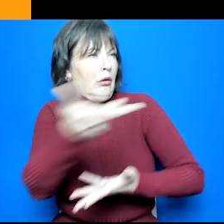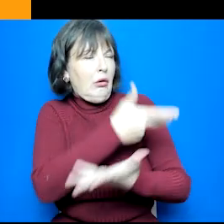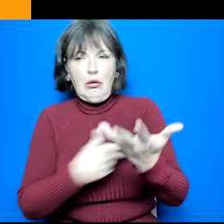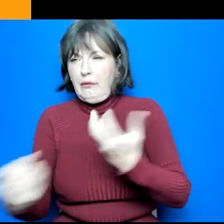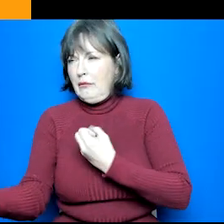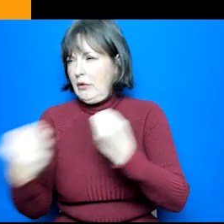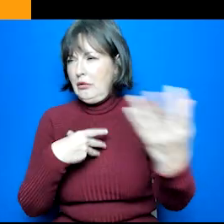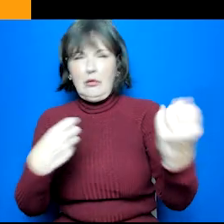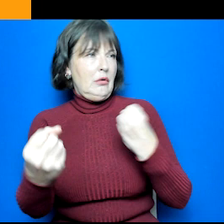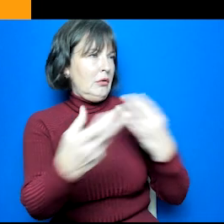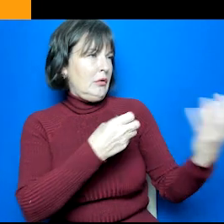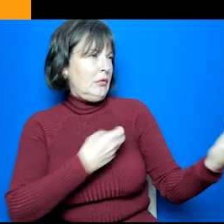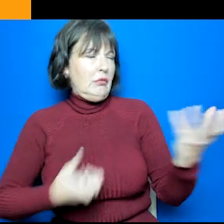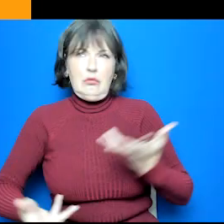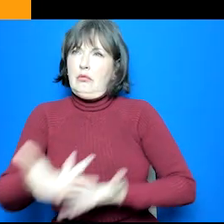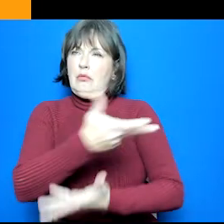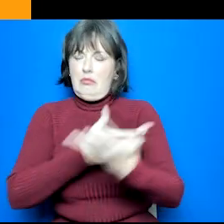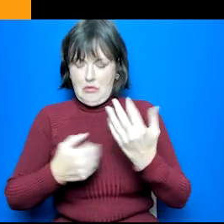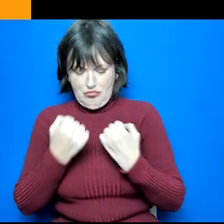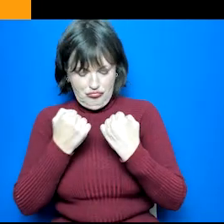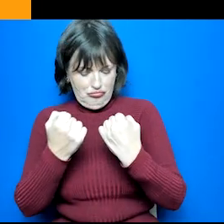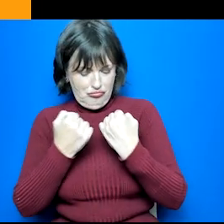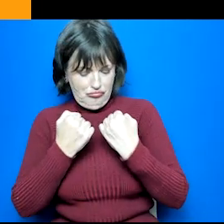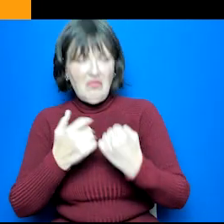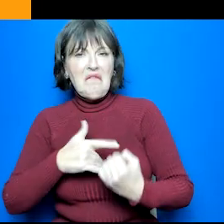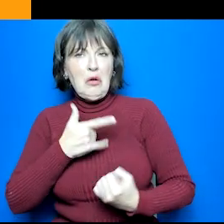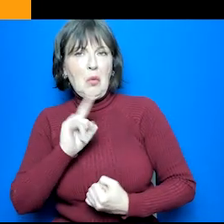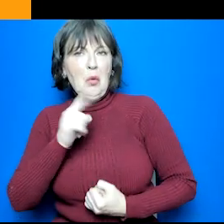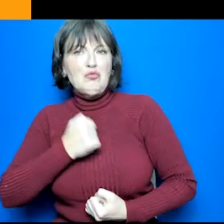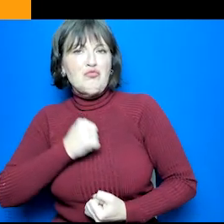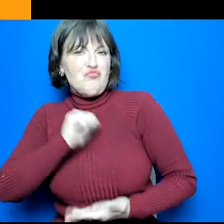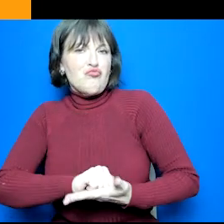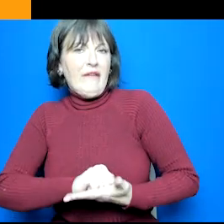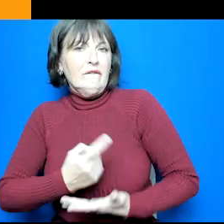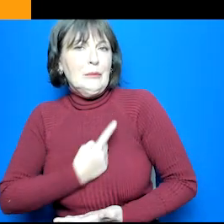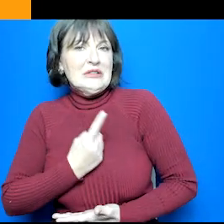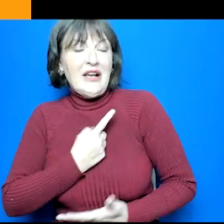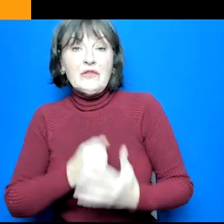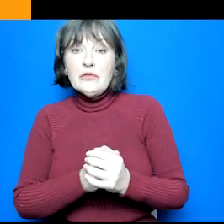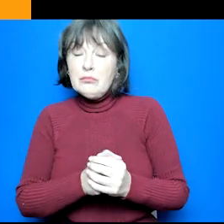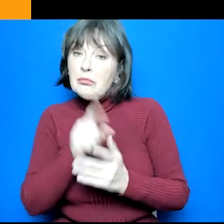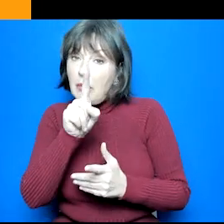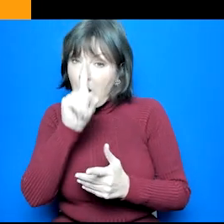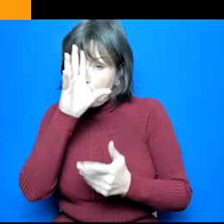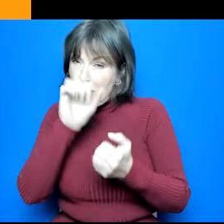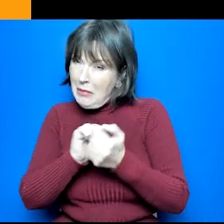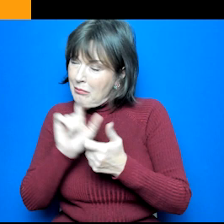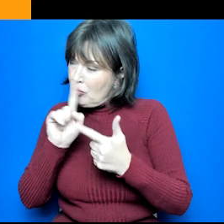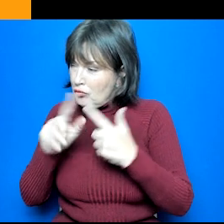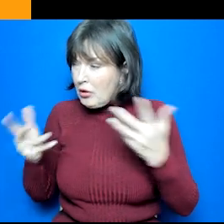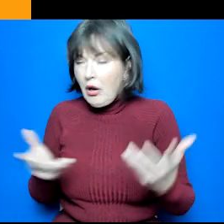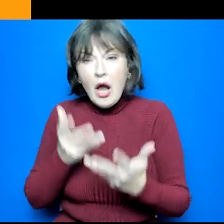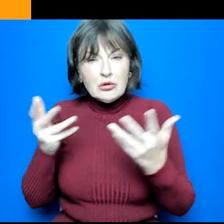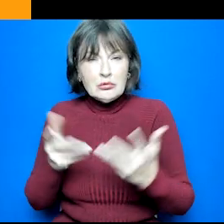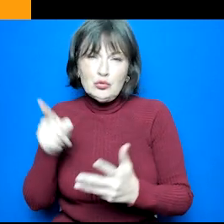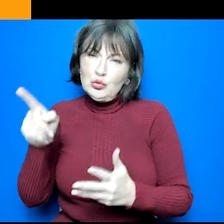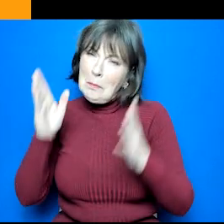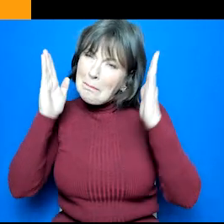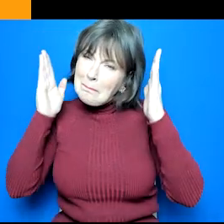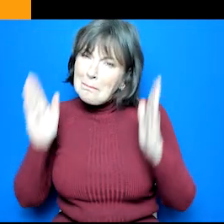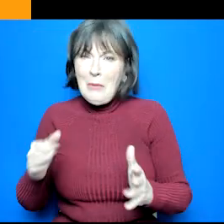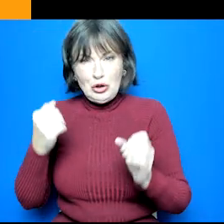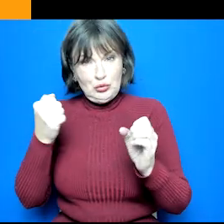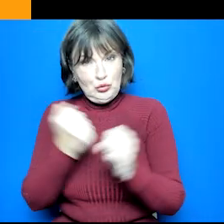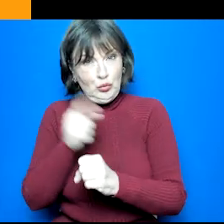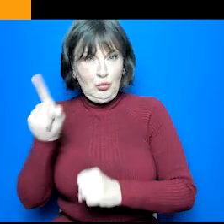to enable them to make informed decisions that is right for them. Remember to stress to them that they should do what they want to do and not what someone